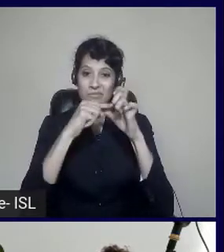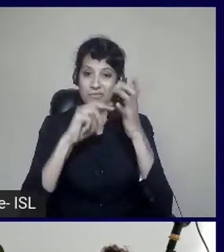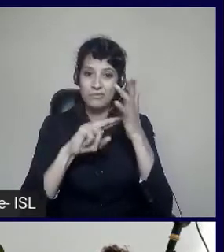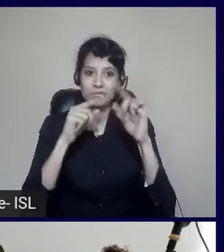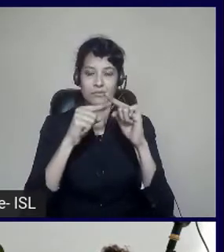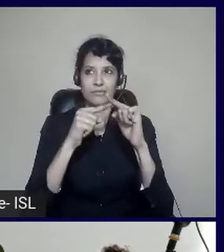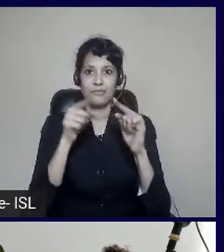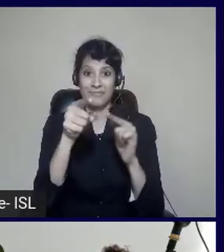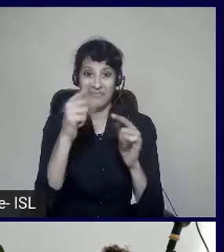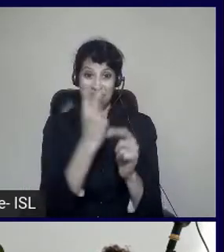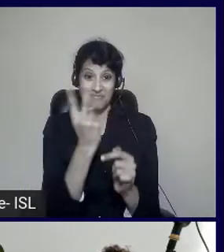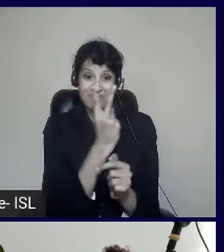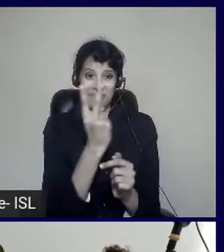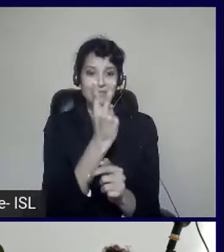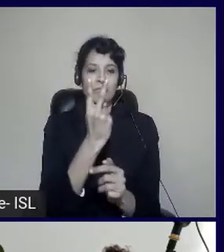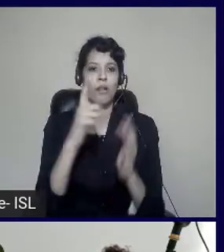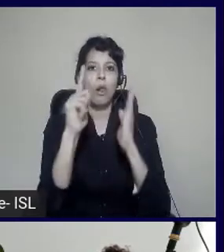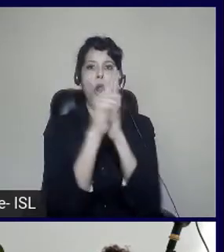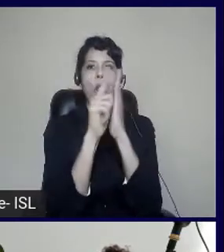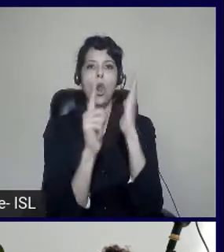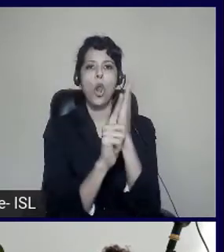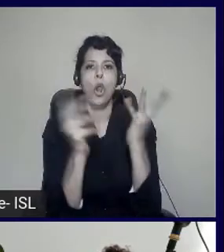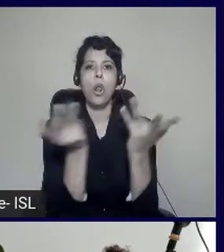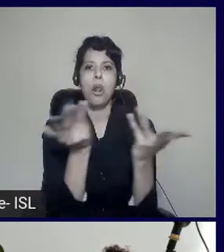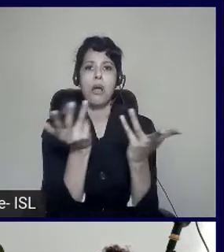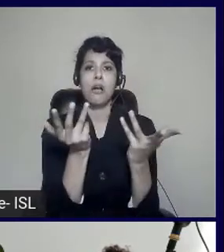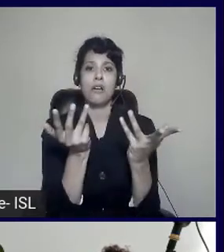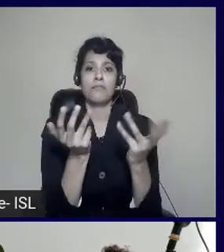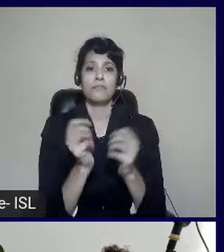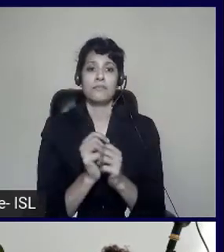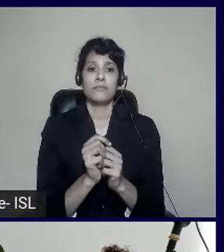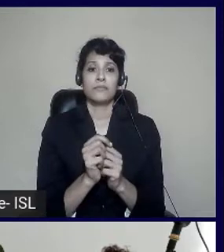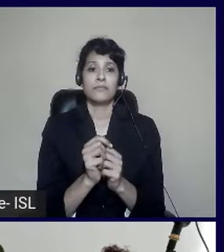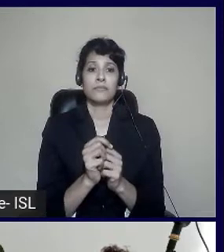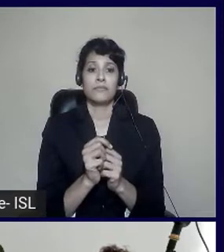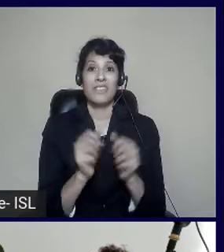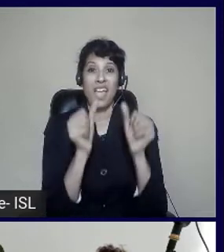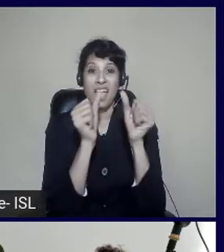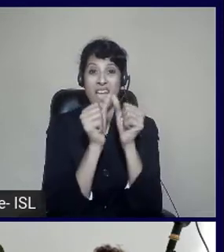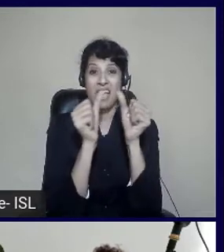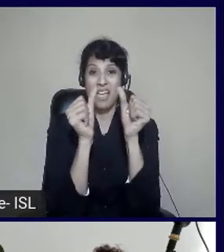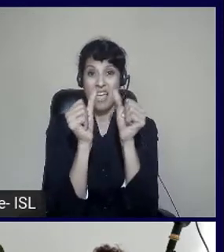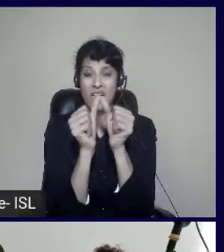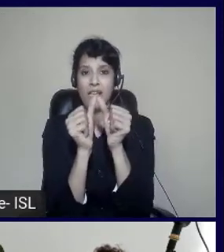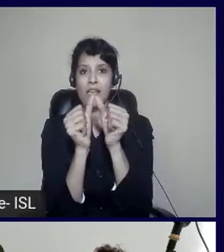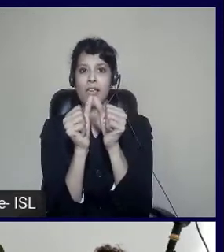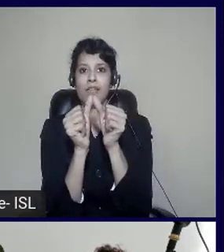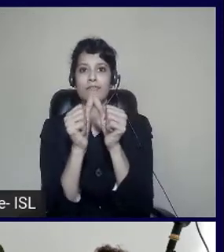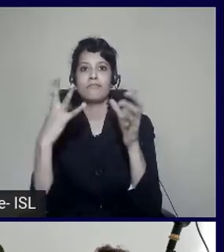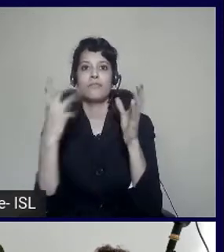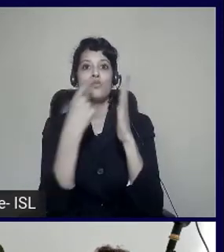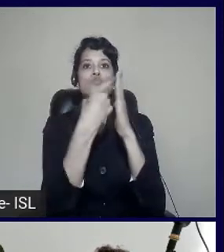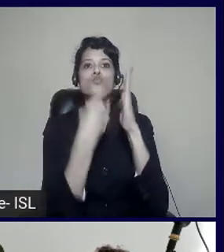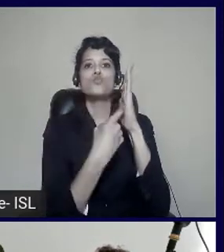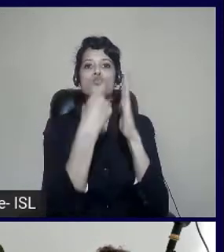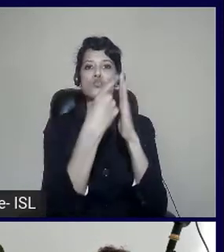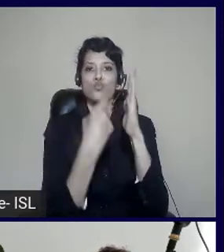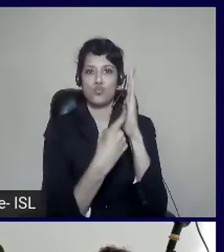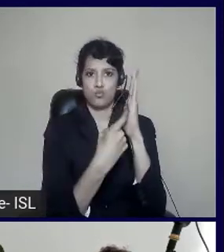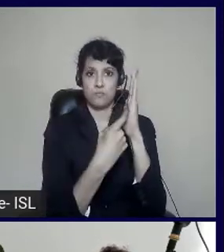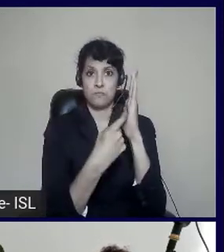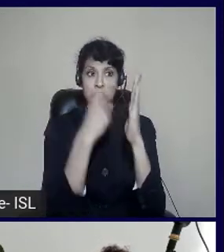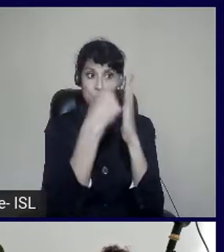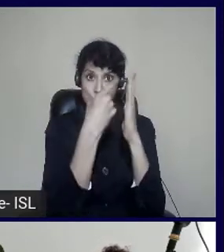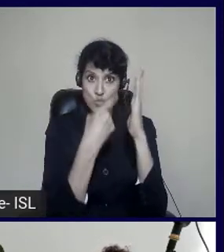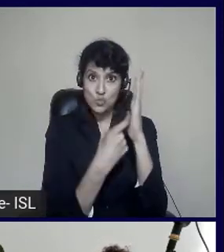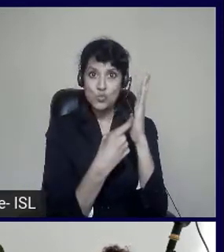you have to be compliant. WCAG 2.1 AA compliant. Or like Canada is starting to do, if you have a civil-facing website, a